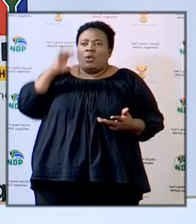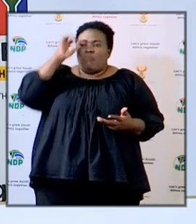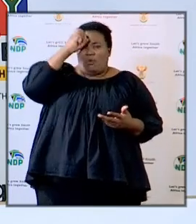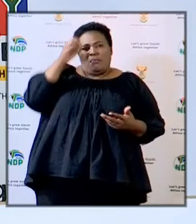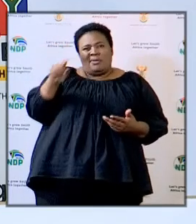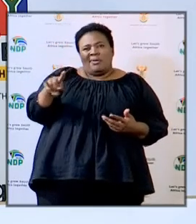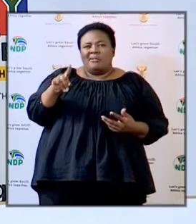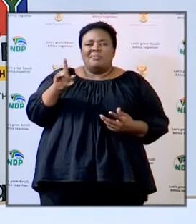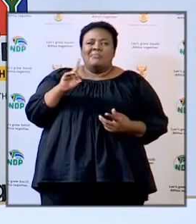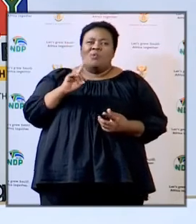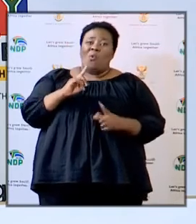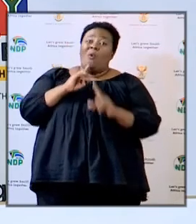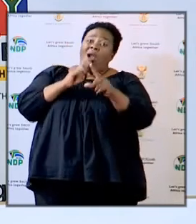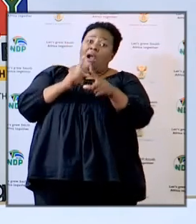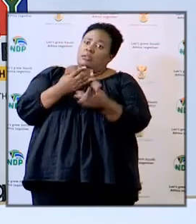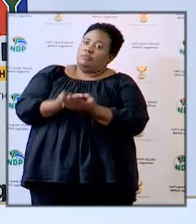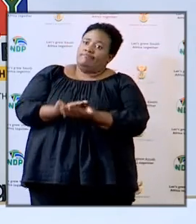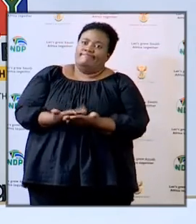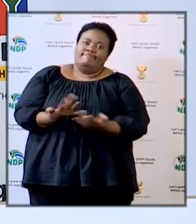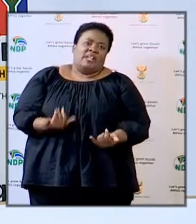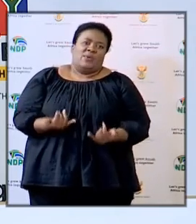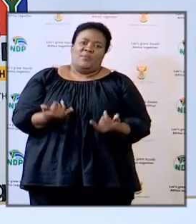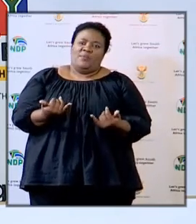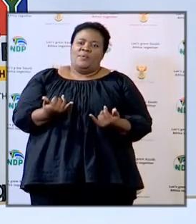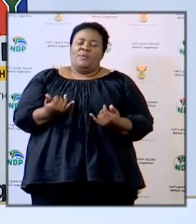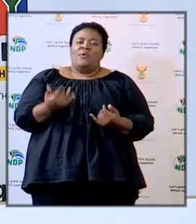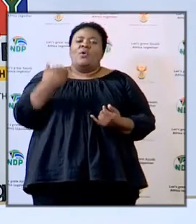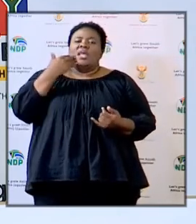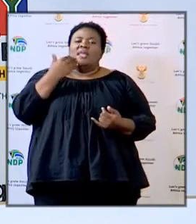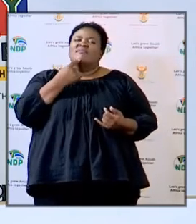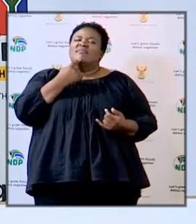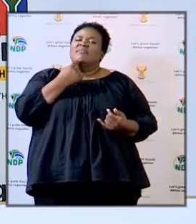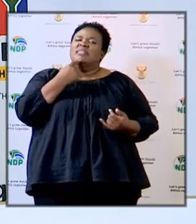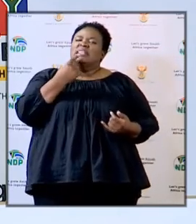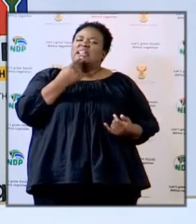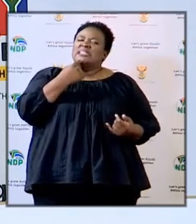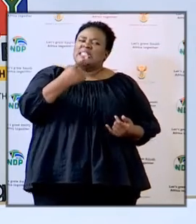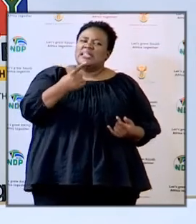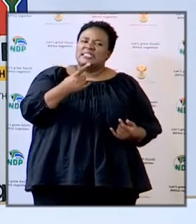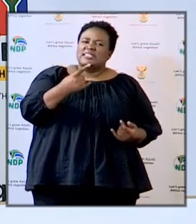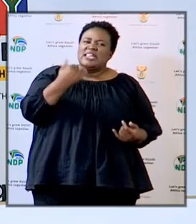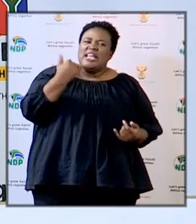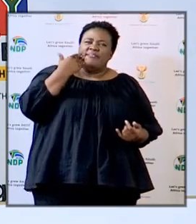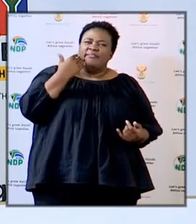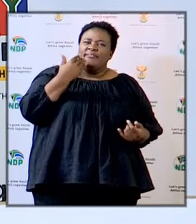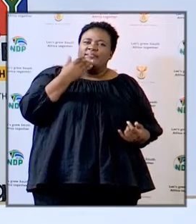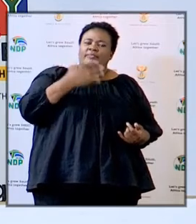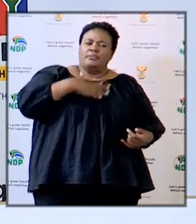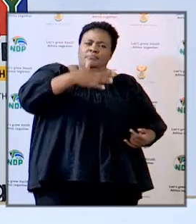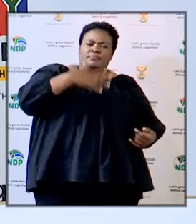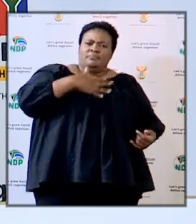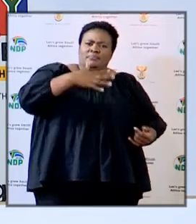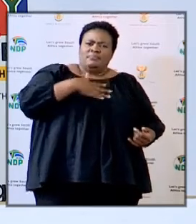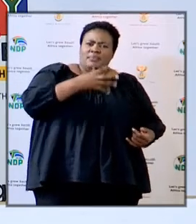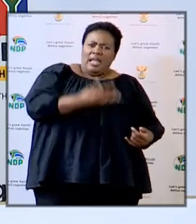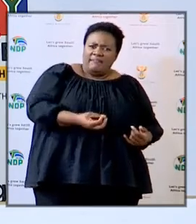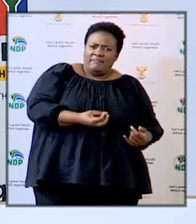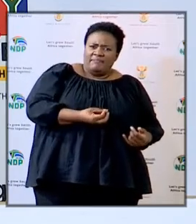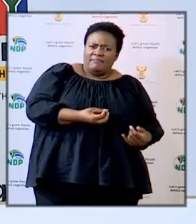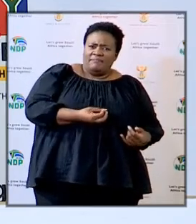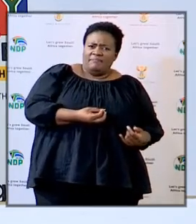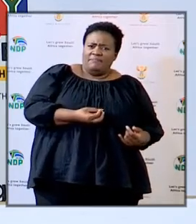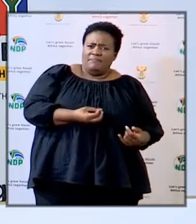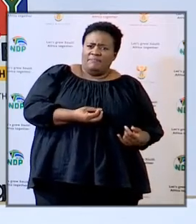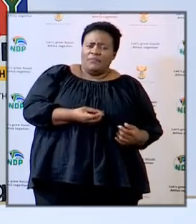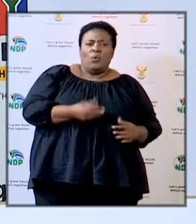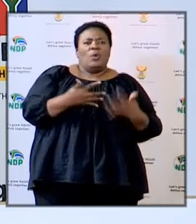opinion from any medical expert that says if you have asthma or any